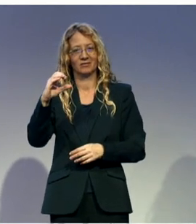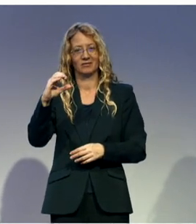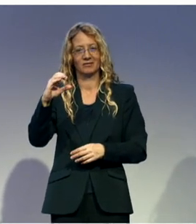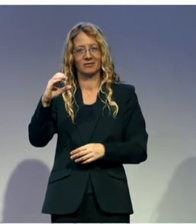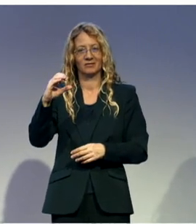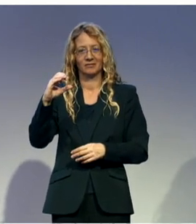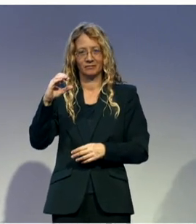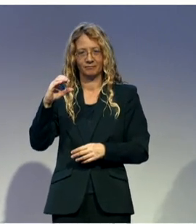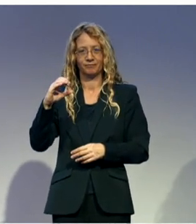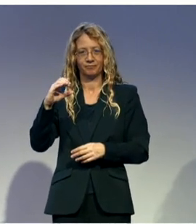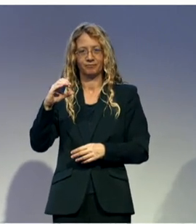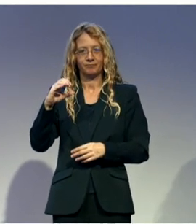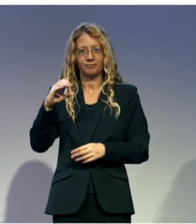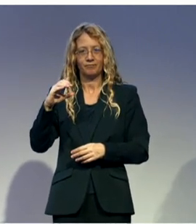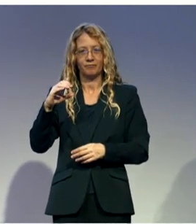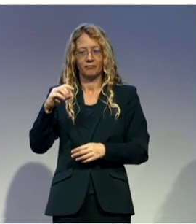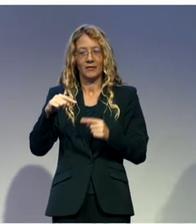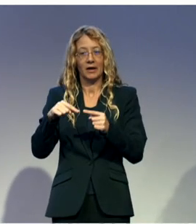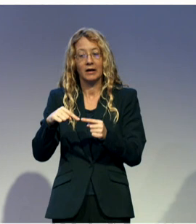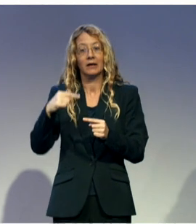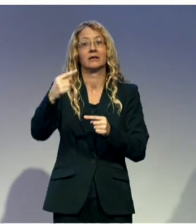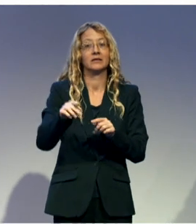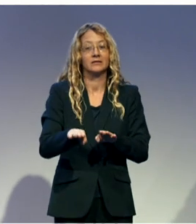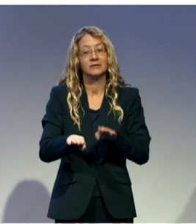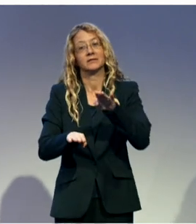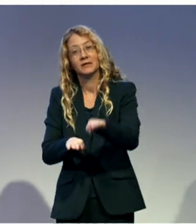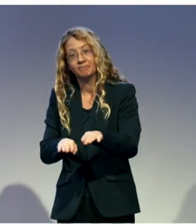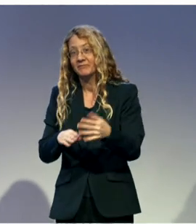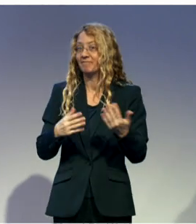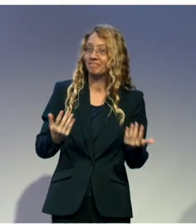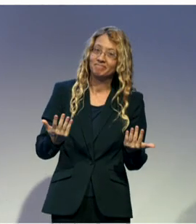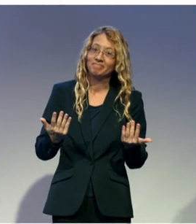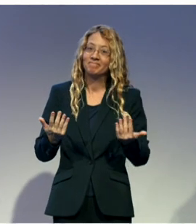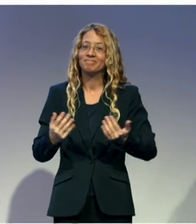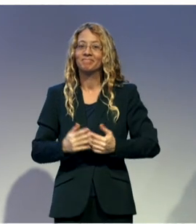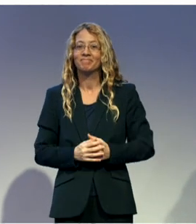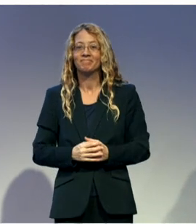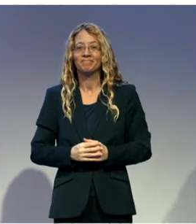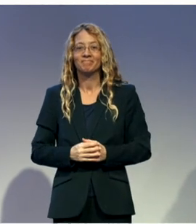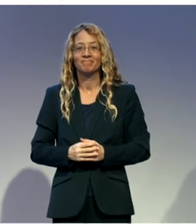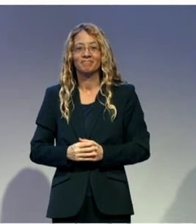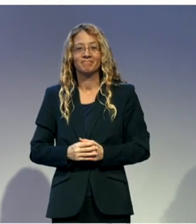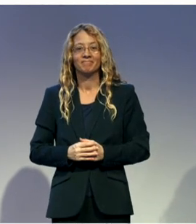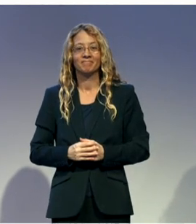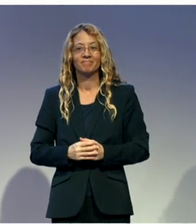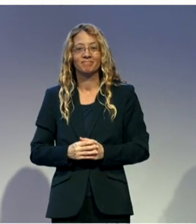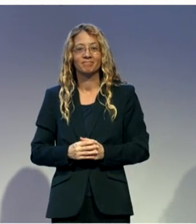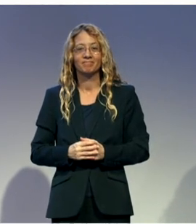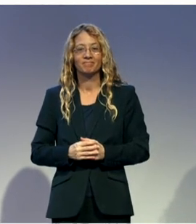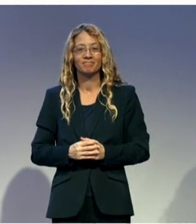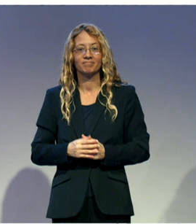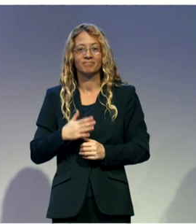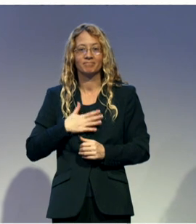strategy. I would like to go for this initiative with Mr. David Atta, and then I will conclude this